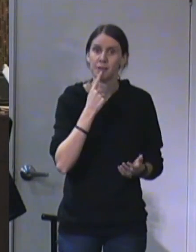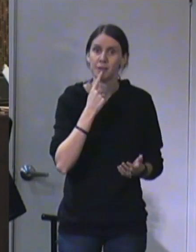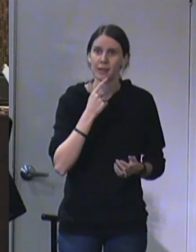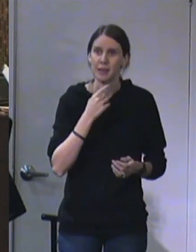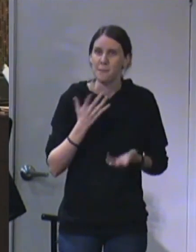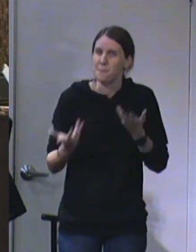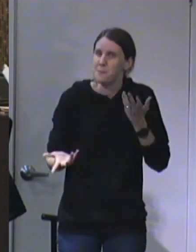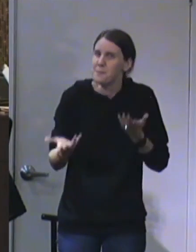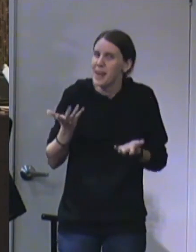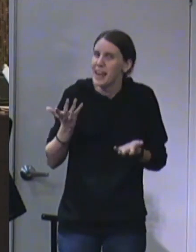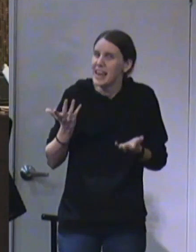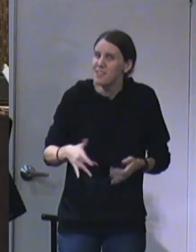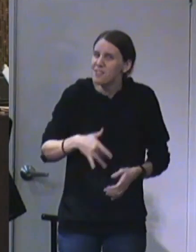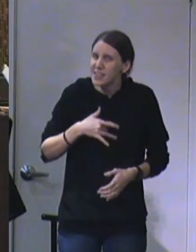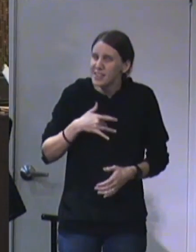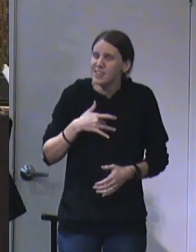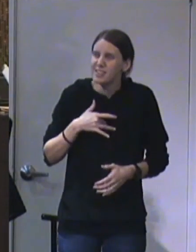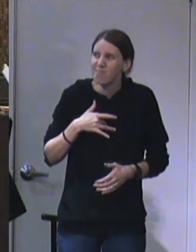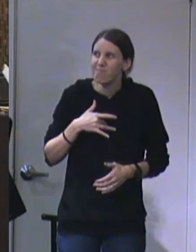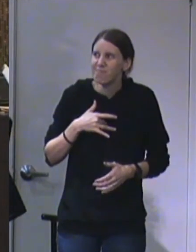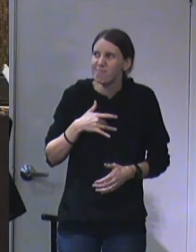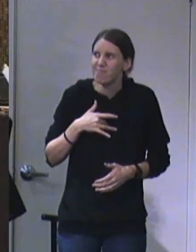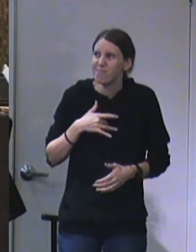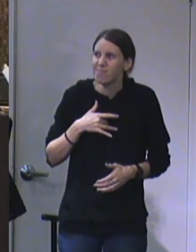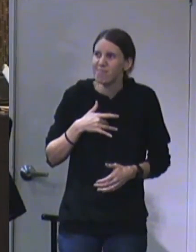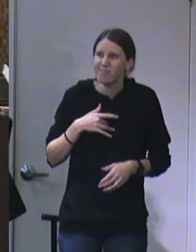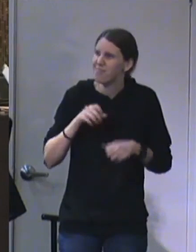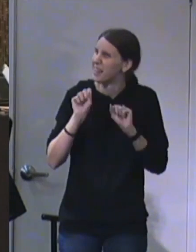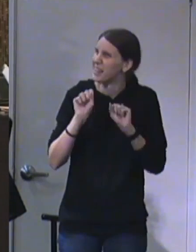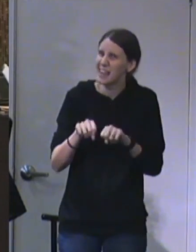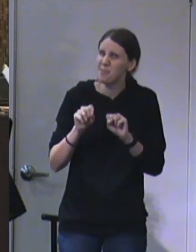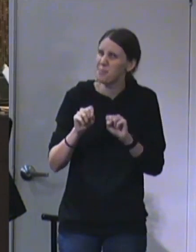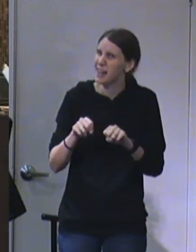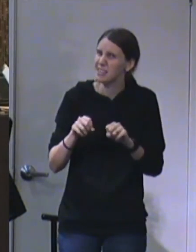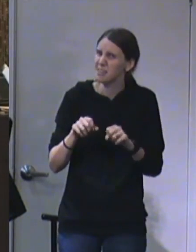probably still felt so incapable.